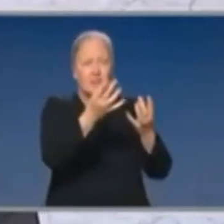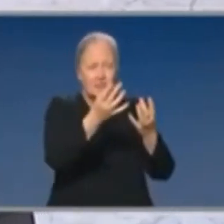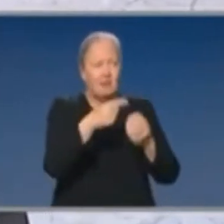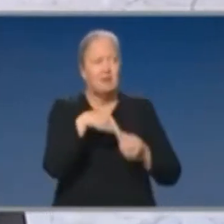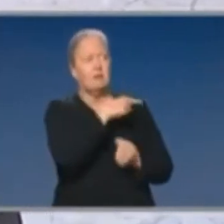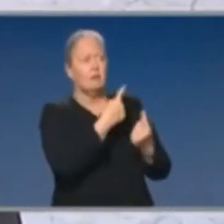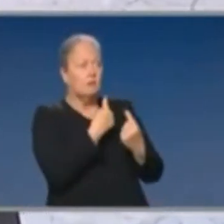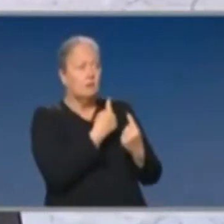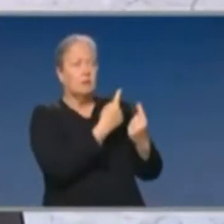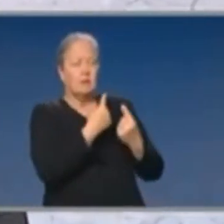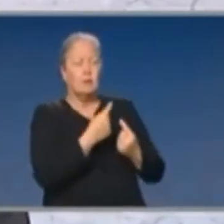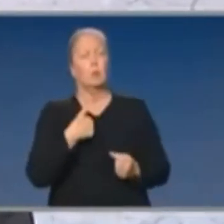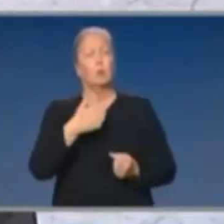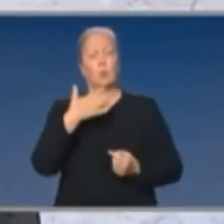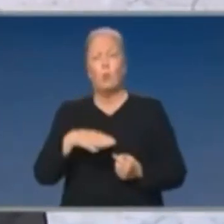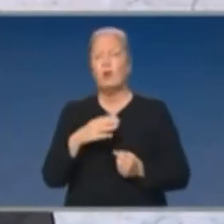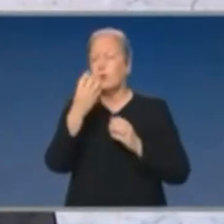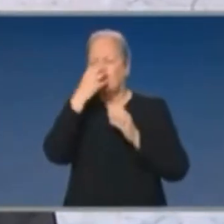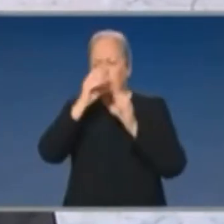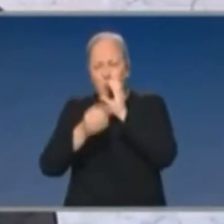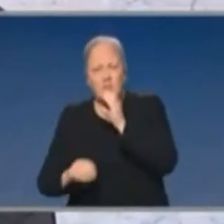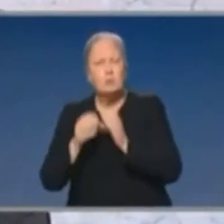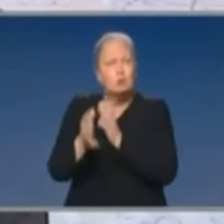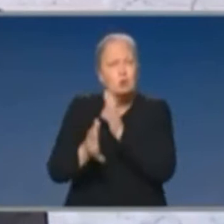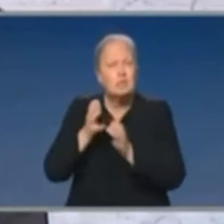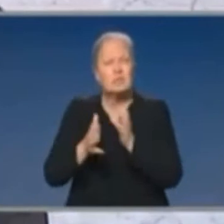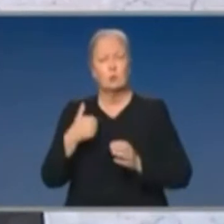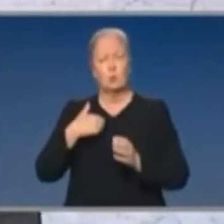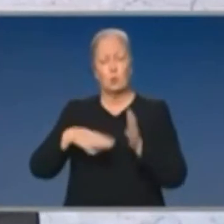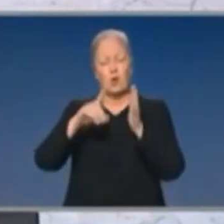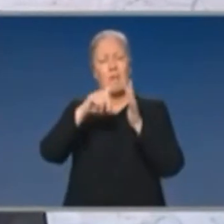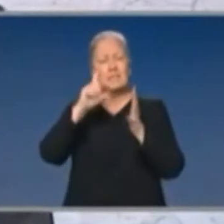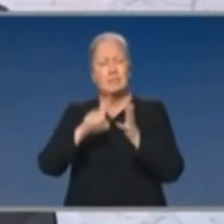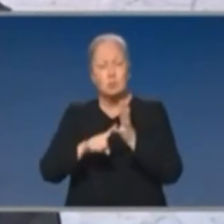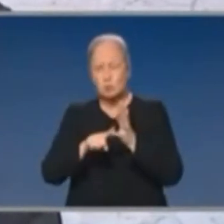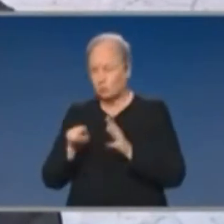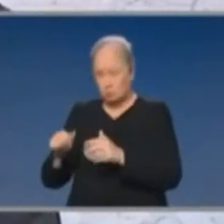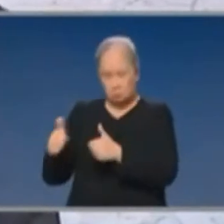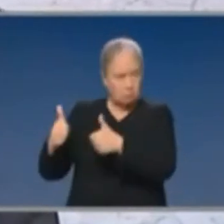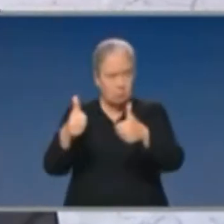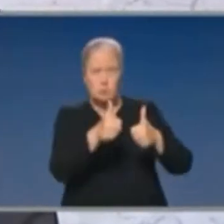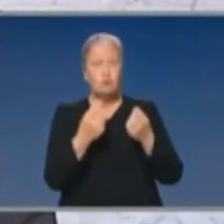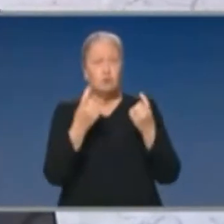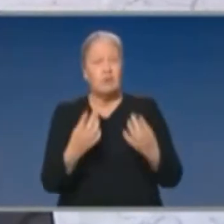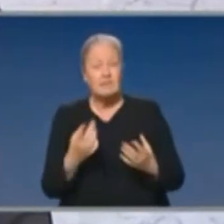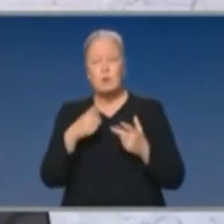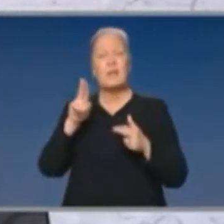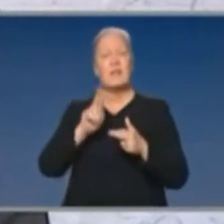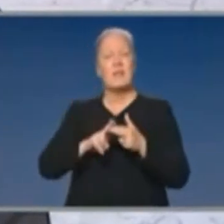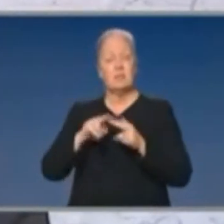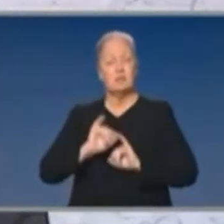integrally involved, as I said, in getting the respirators, getting the ICU capacity to ensure that should the virus reach those